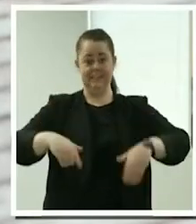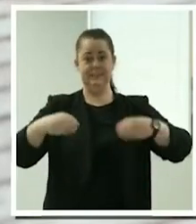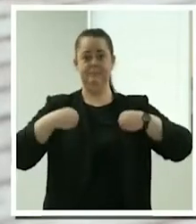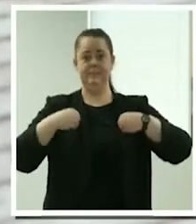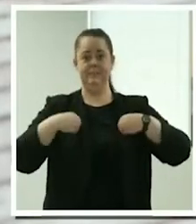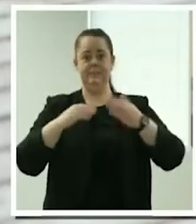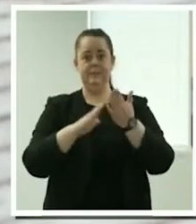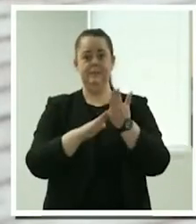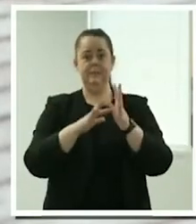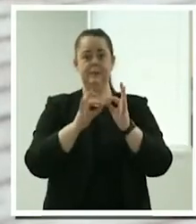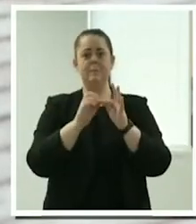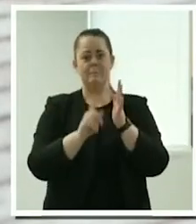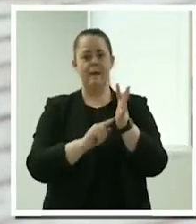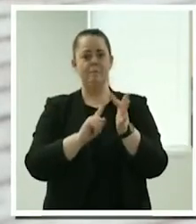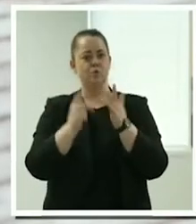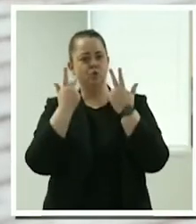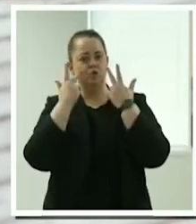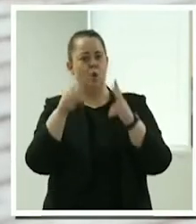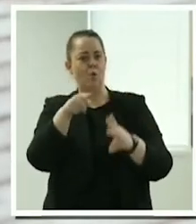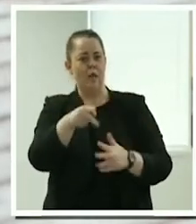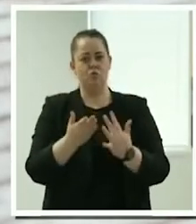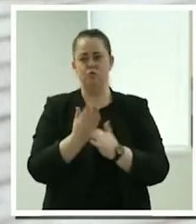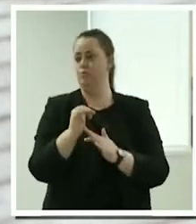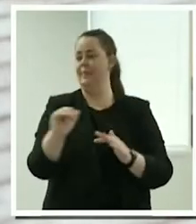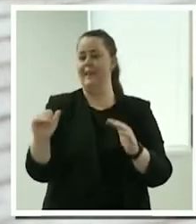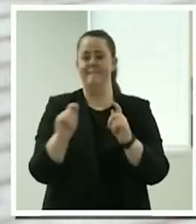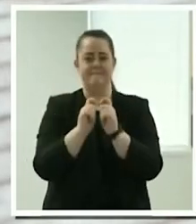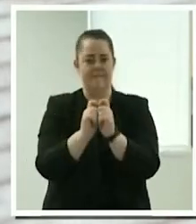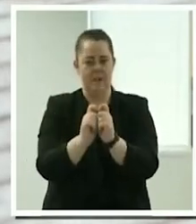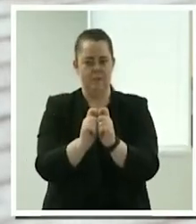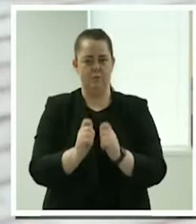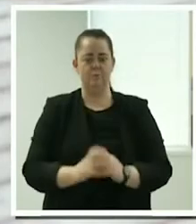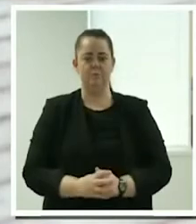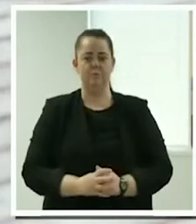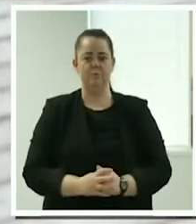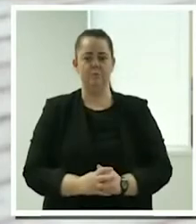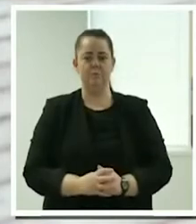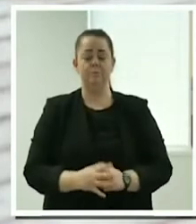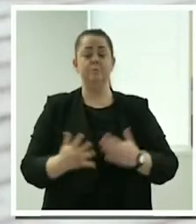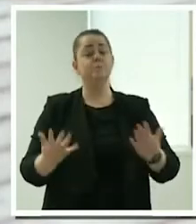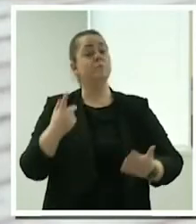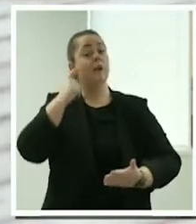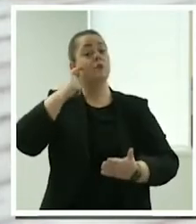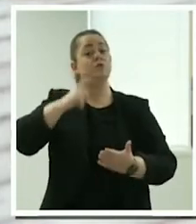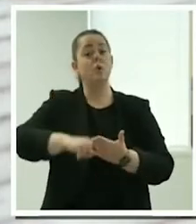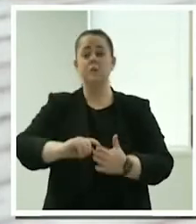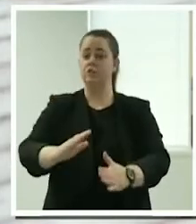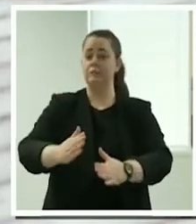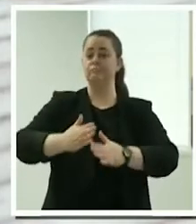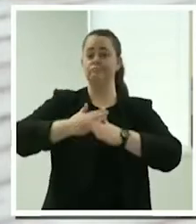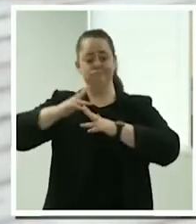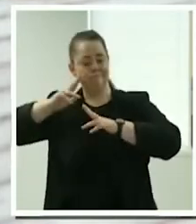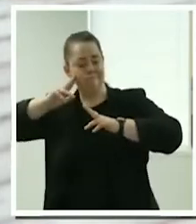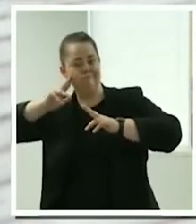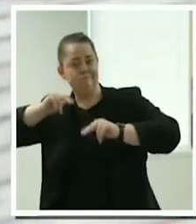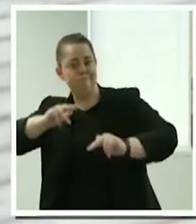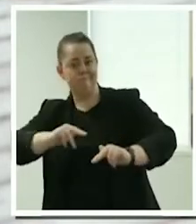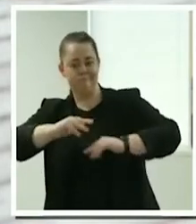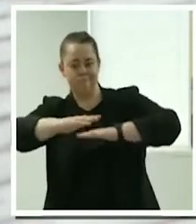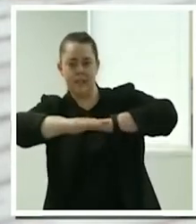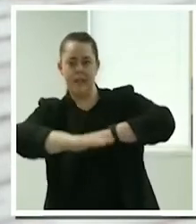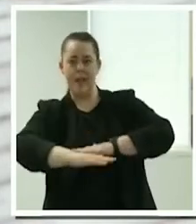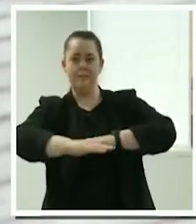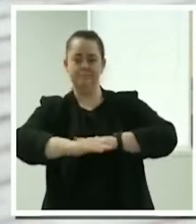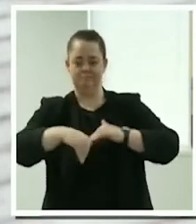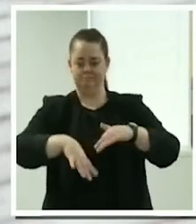and work you all do. And so, we acknowledge the traditional custodians of country throughout Australia and